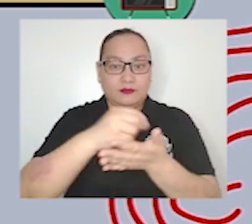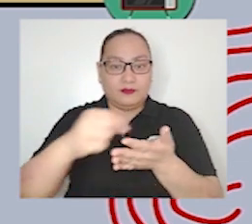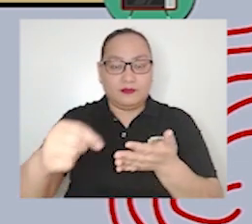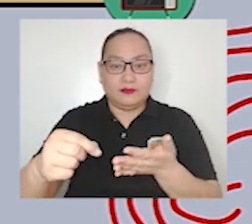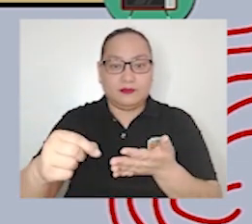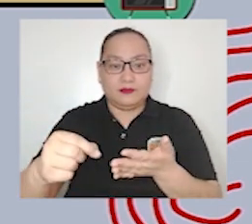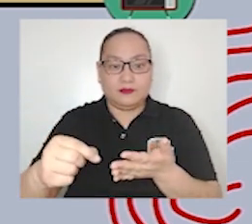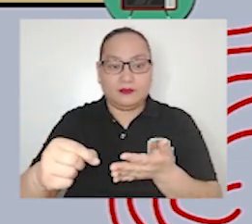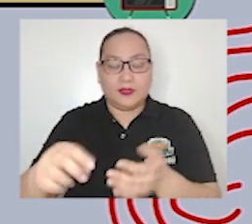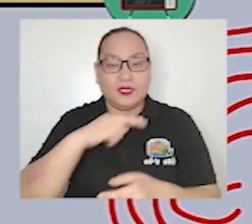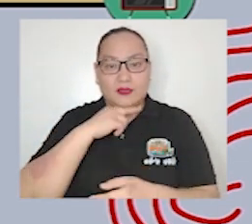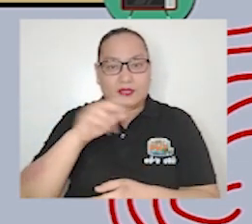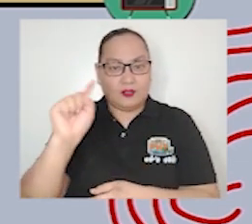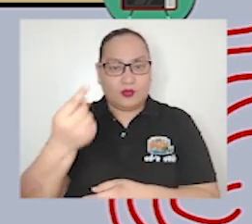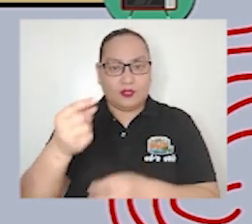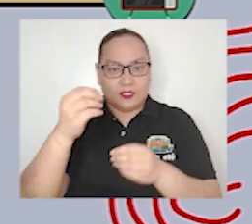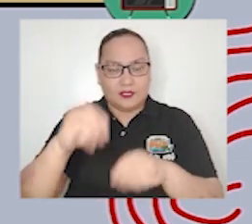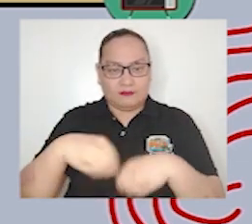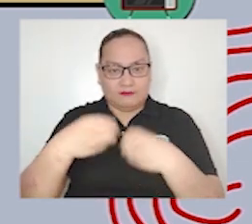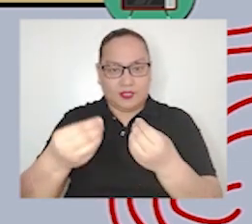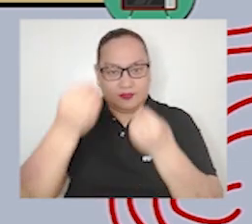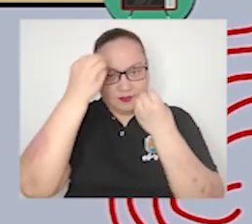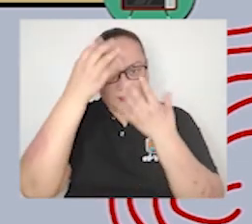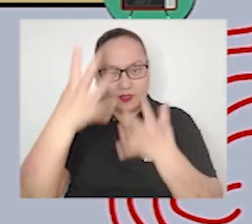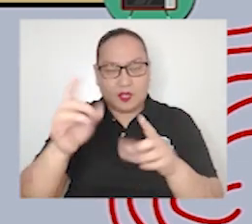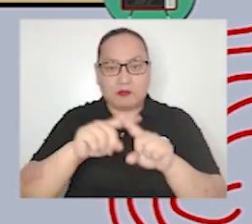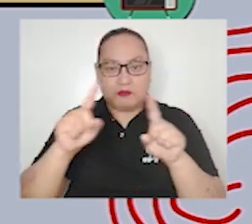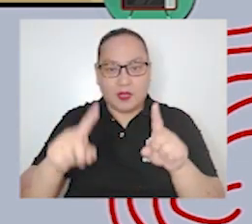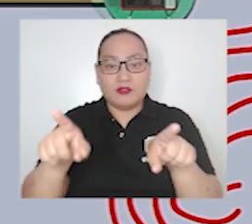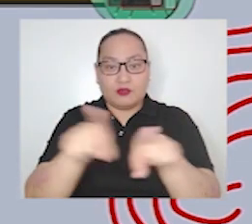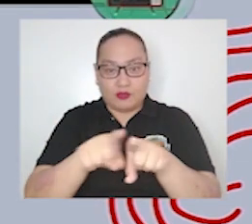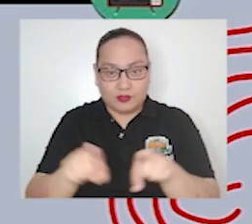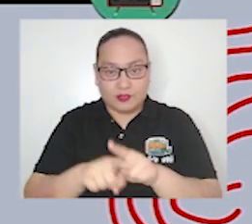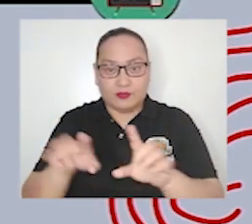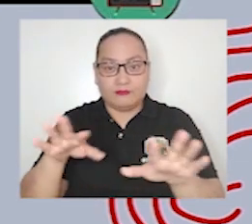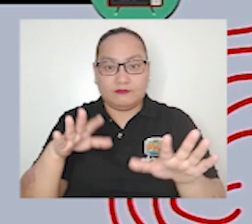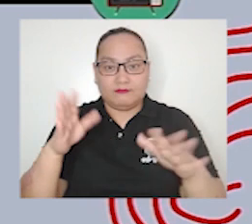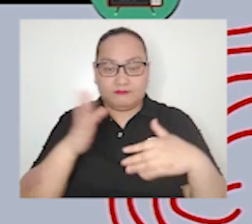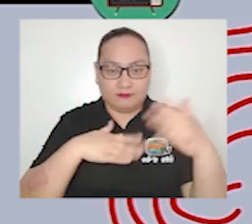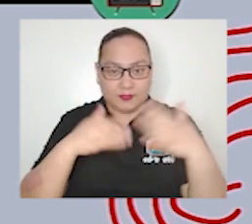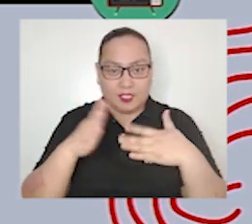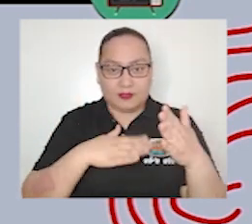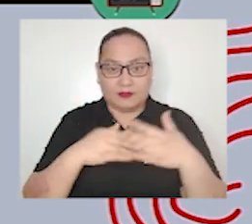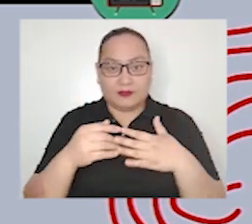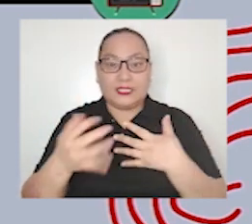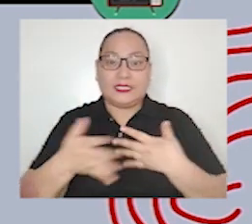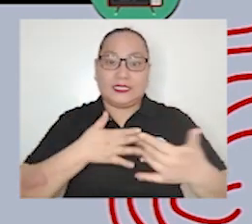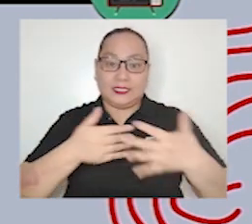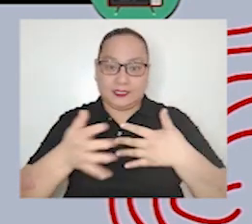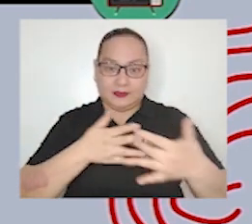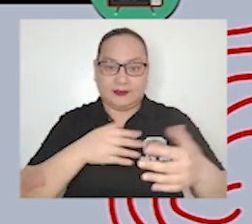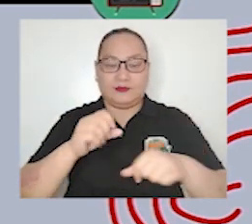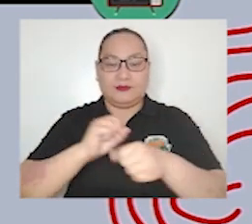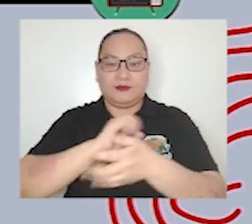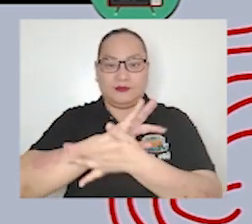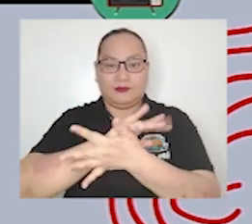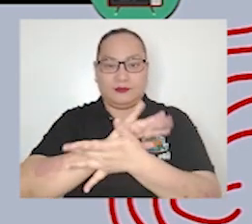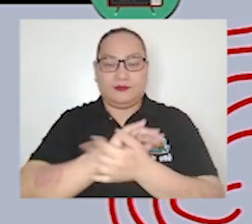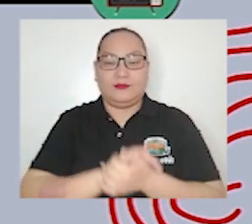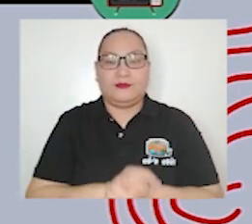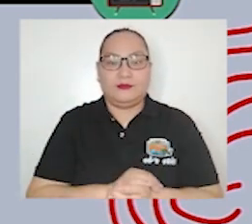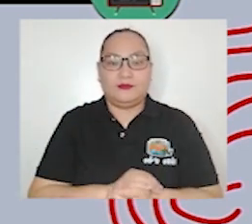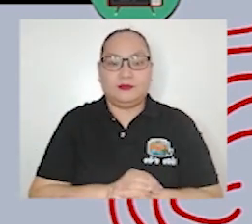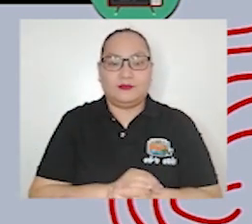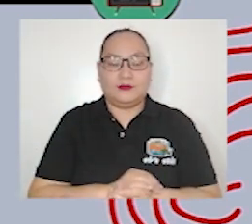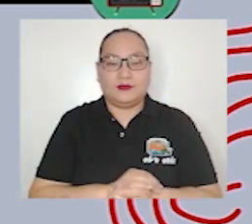also entertainment amid this pandemic now let's have the fourth function of course